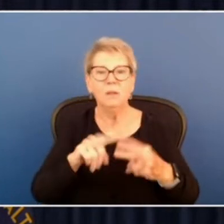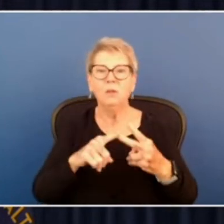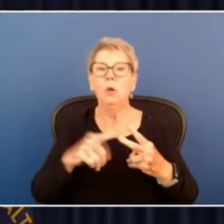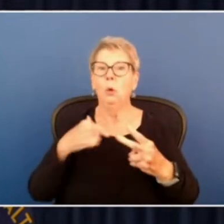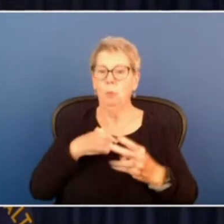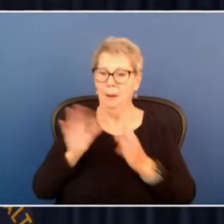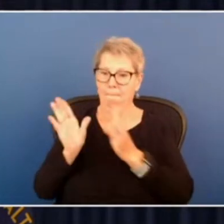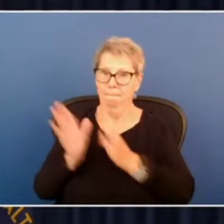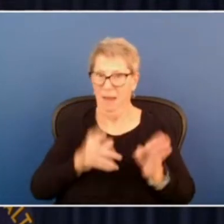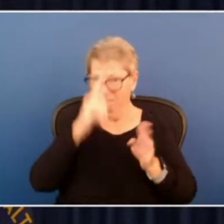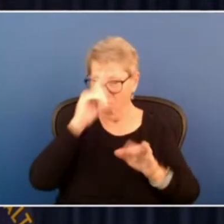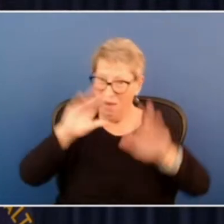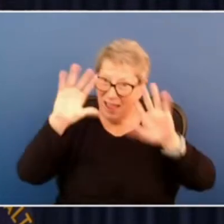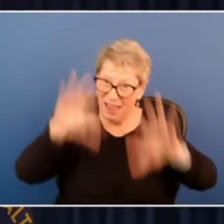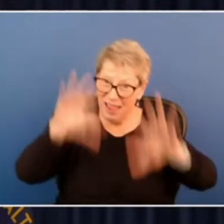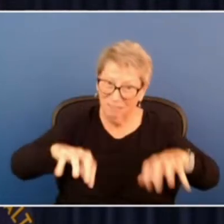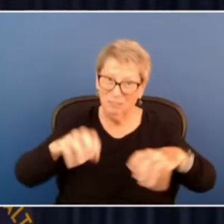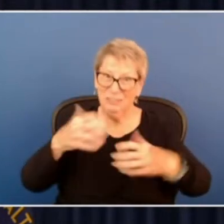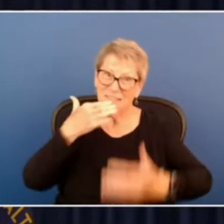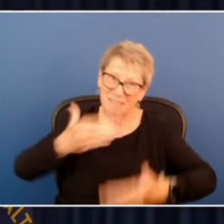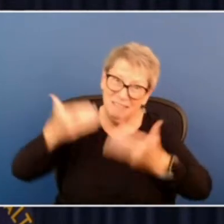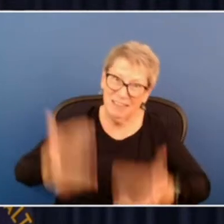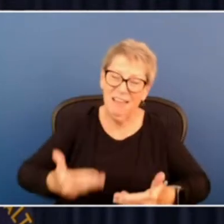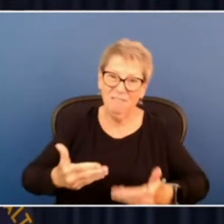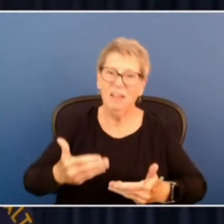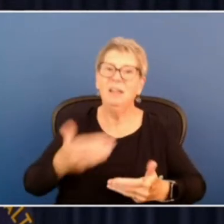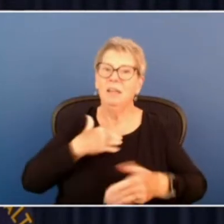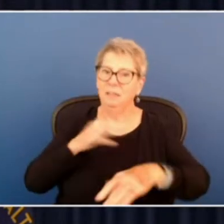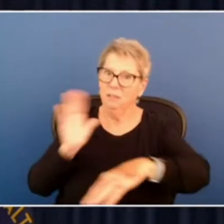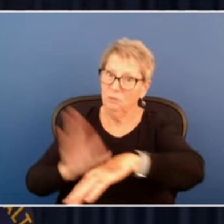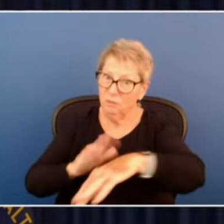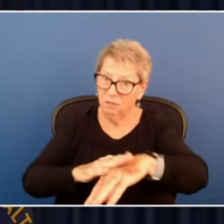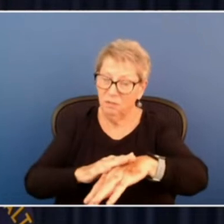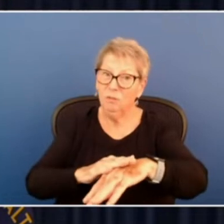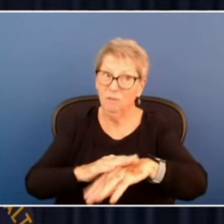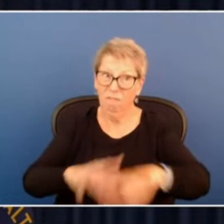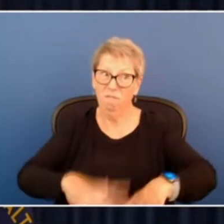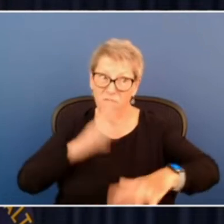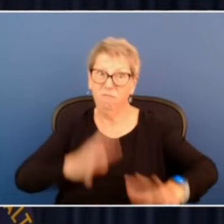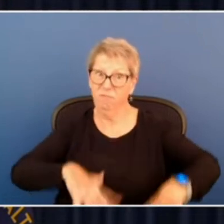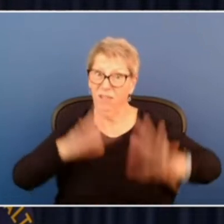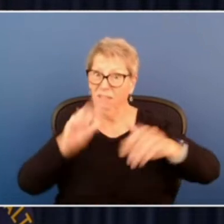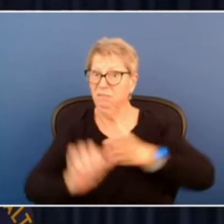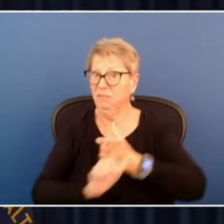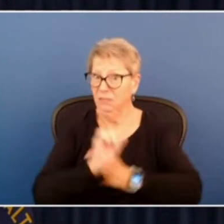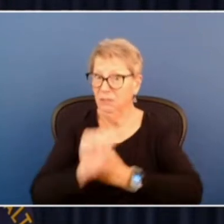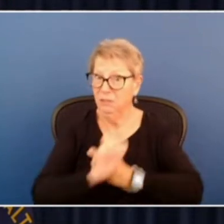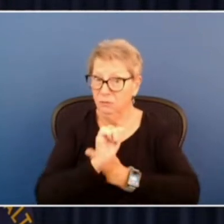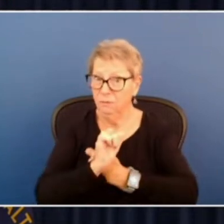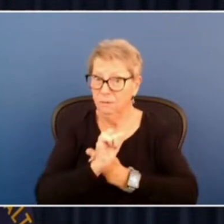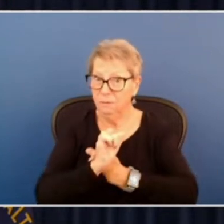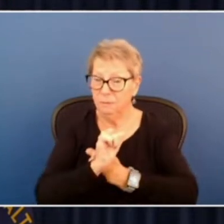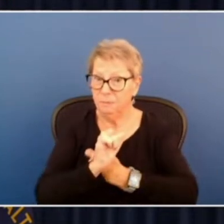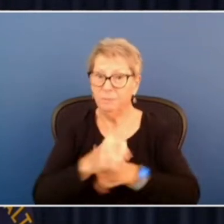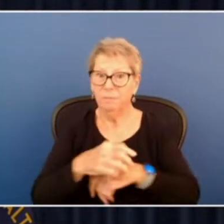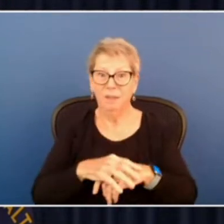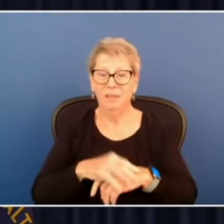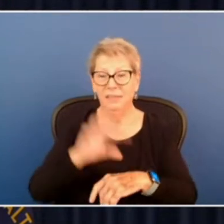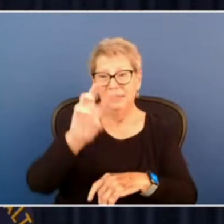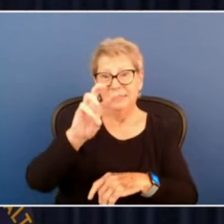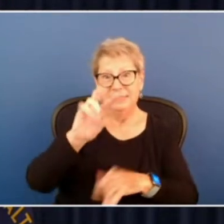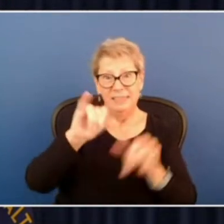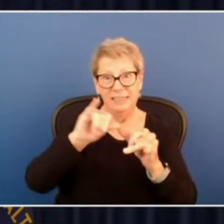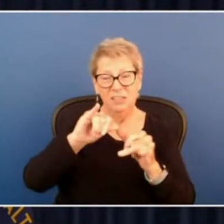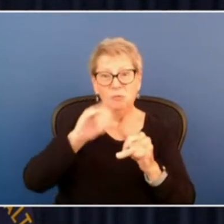heavy rains, it's important to remember the dangers of flooding. Just six inches of fast-moving water